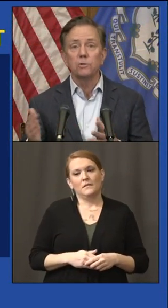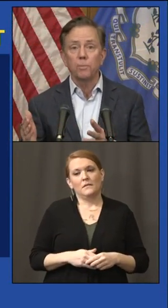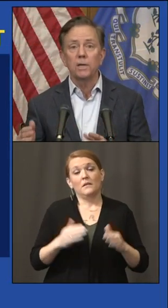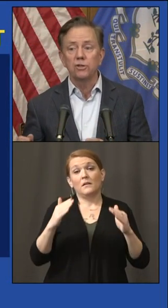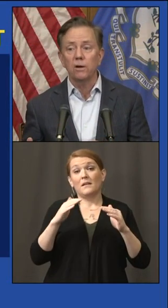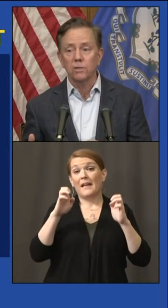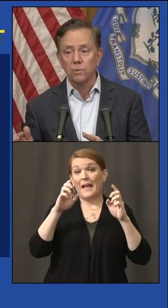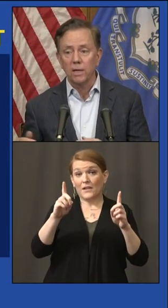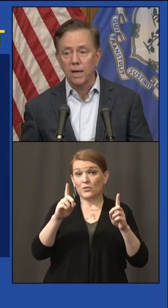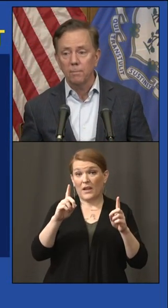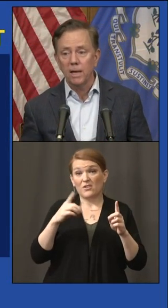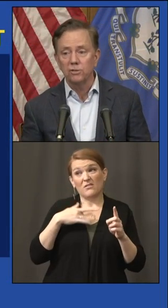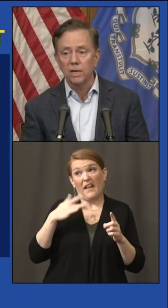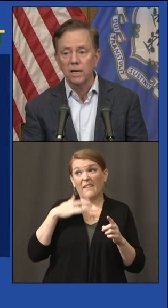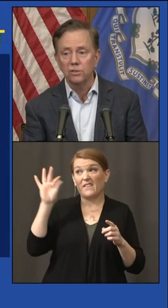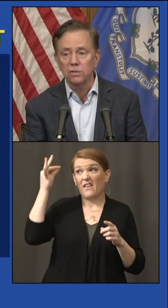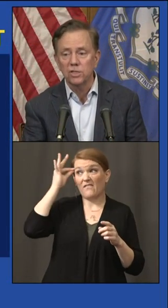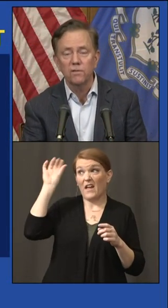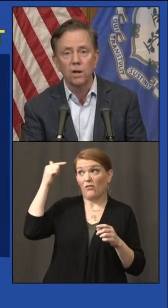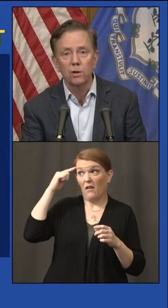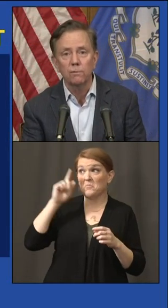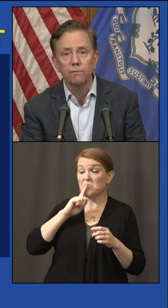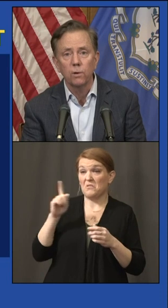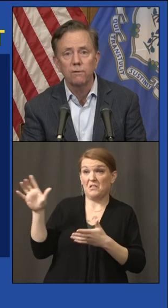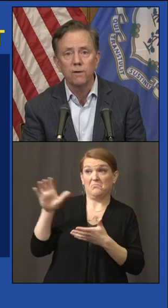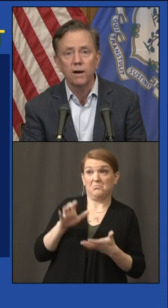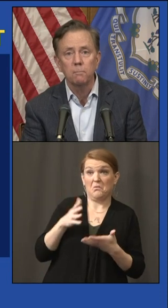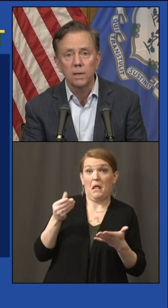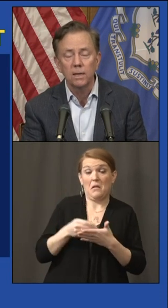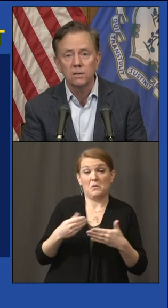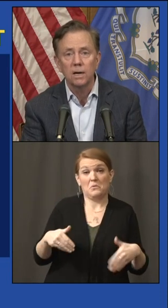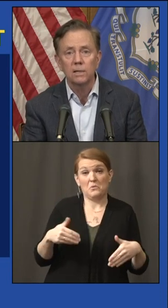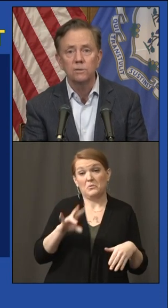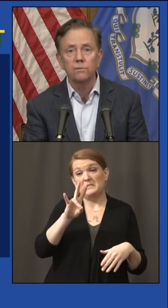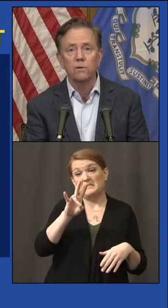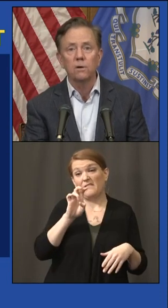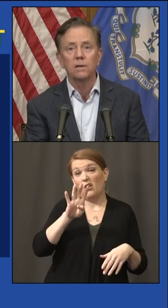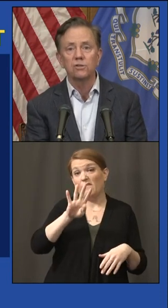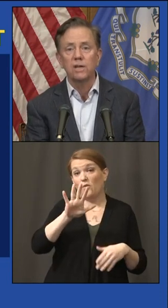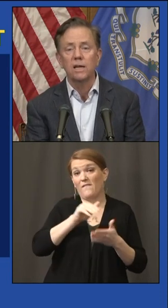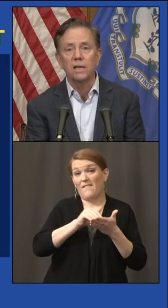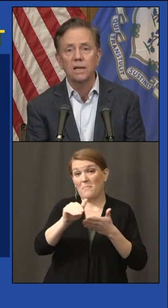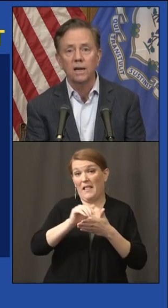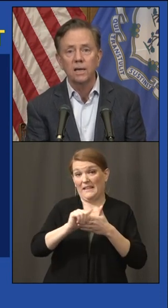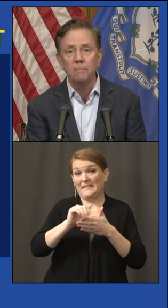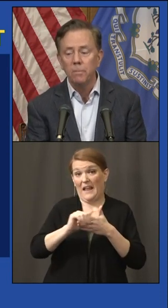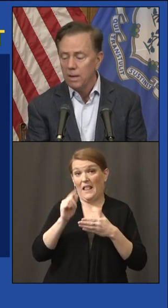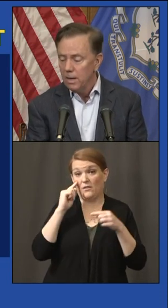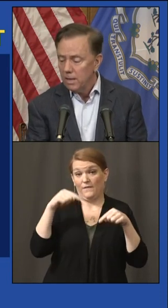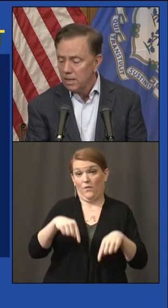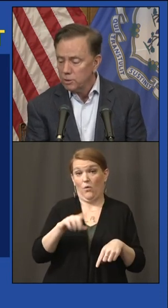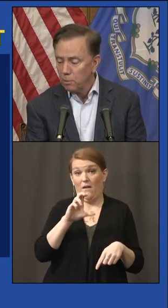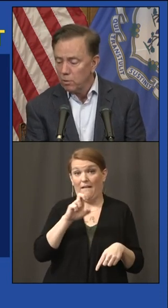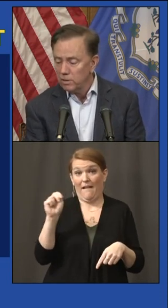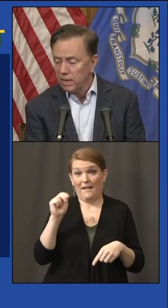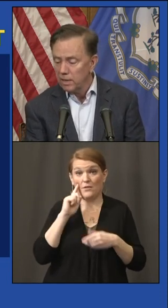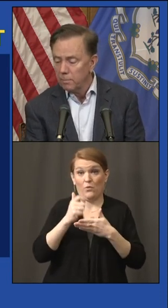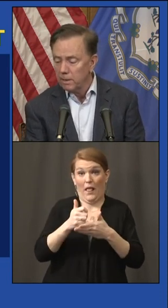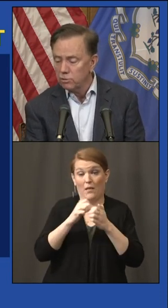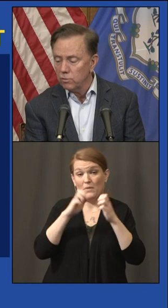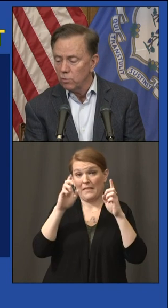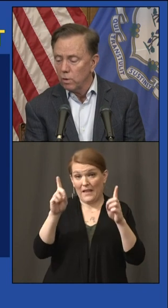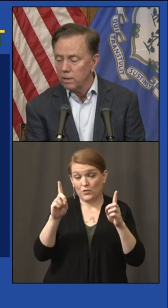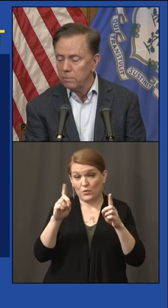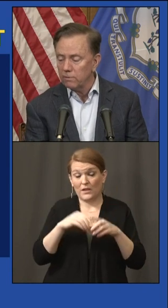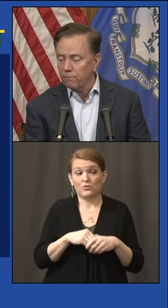think the feds were pretty generous when it came to education, $745 million for the state of Connecticut. That's broken down